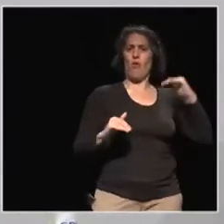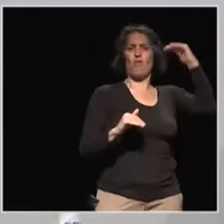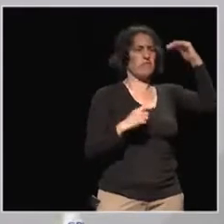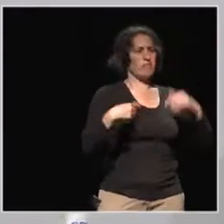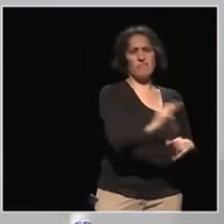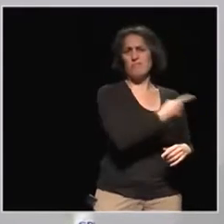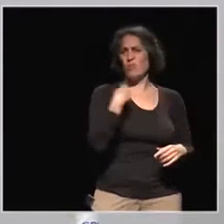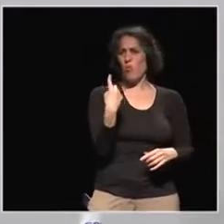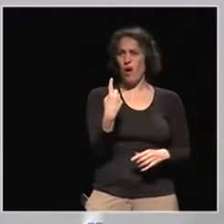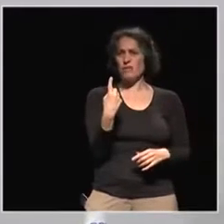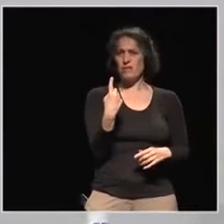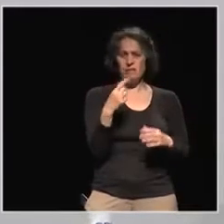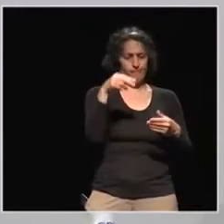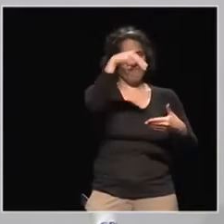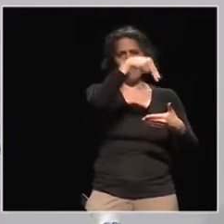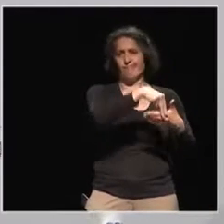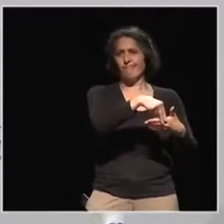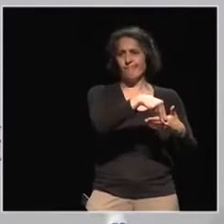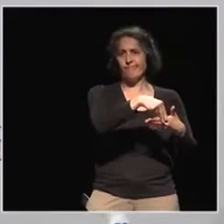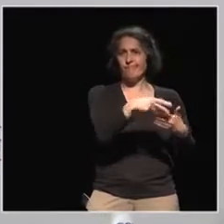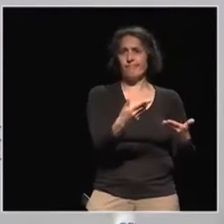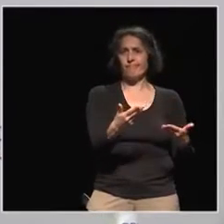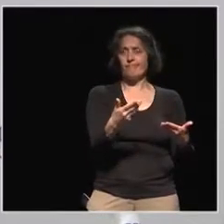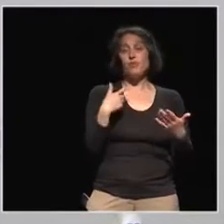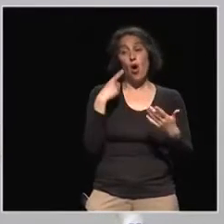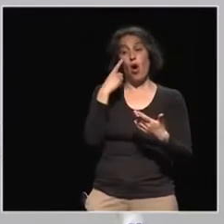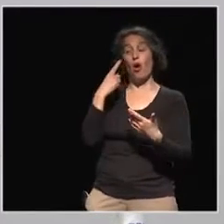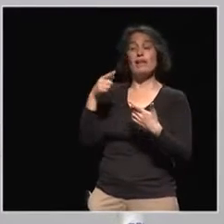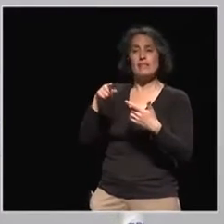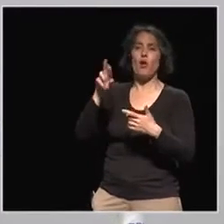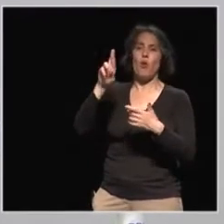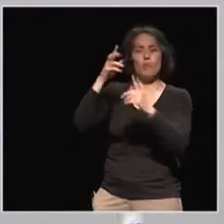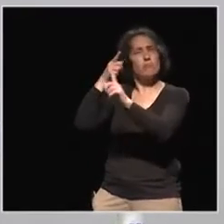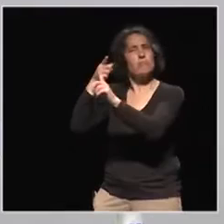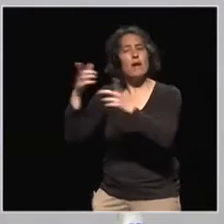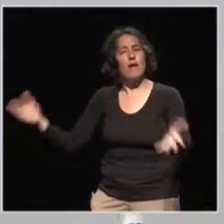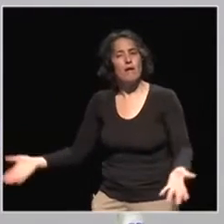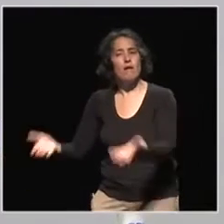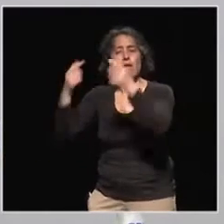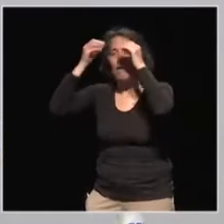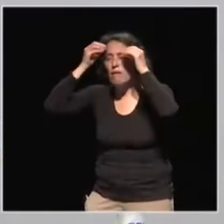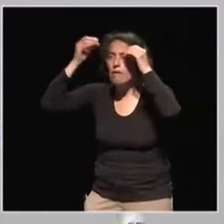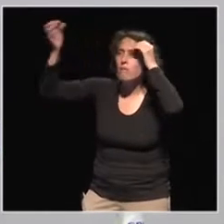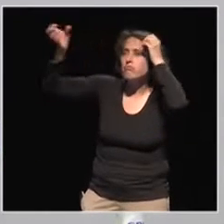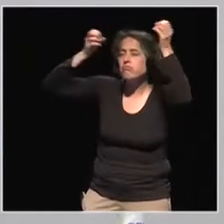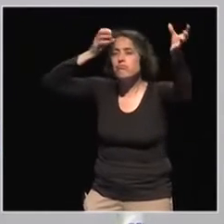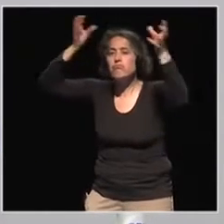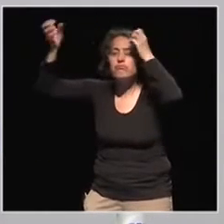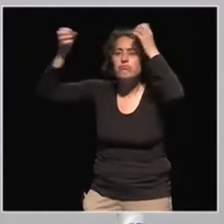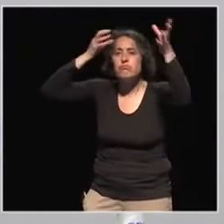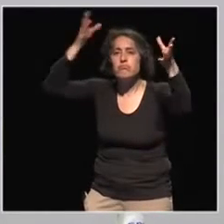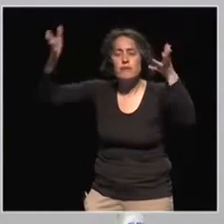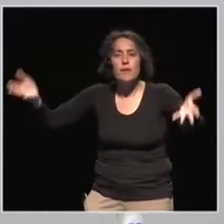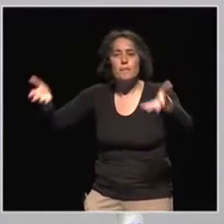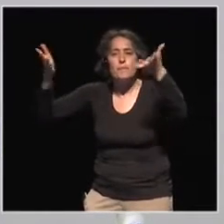a way. And this leads me to the issue of the link between formal and non-formal